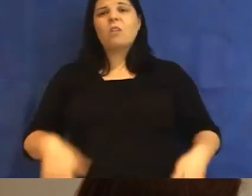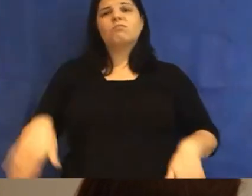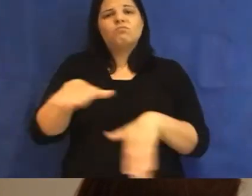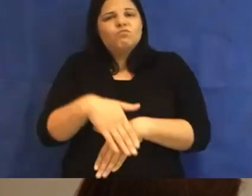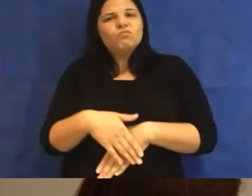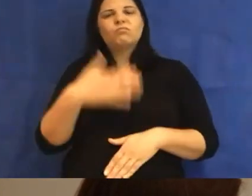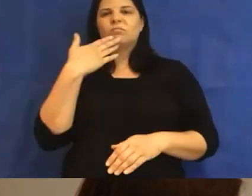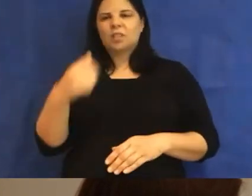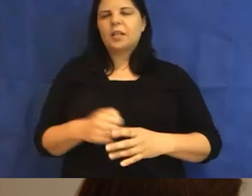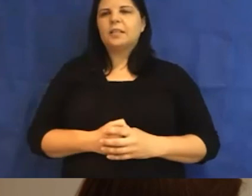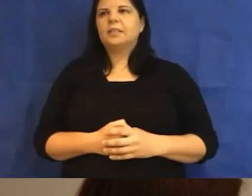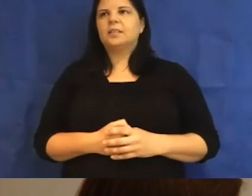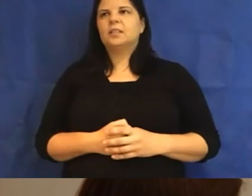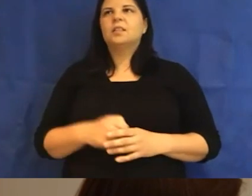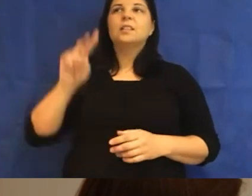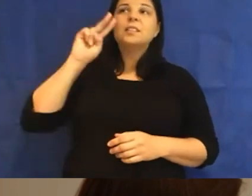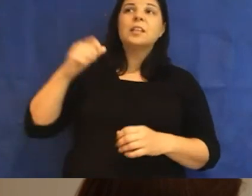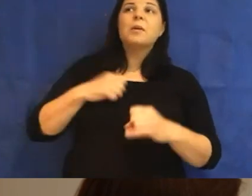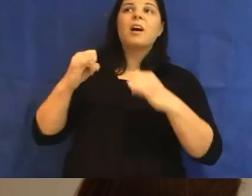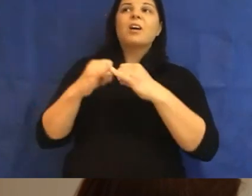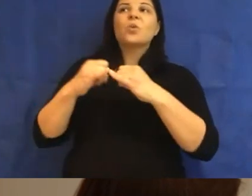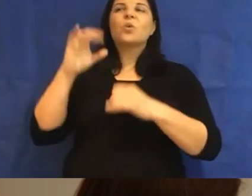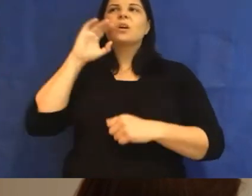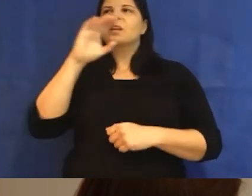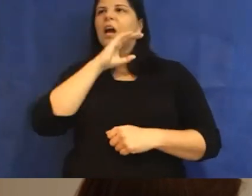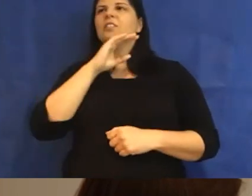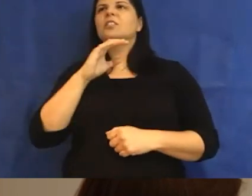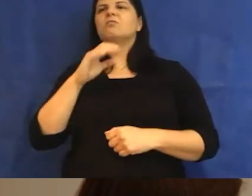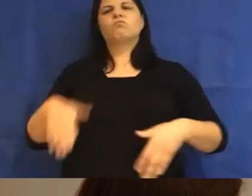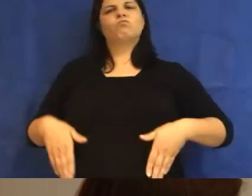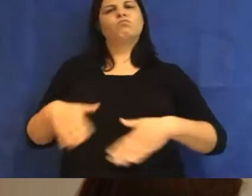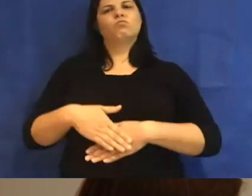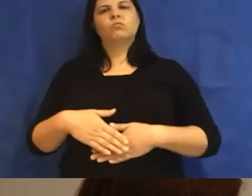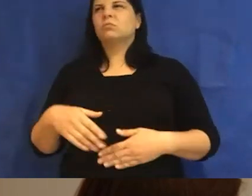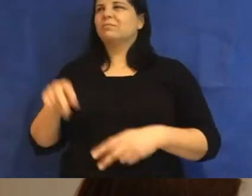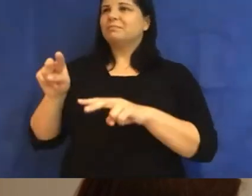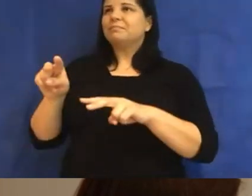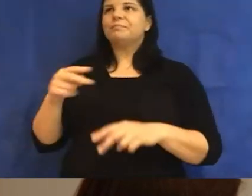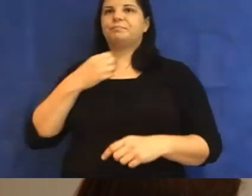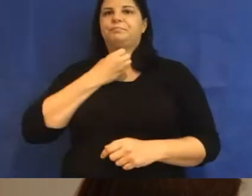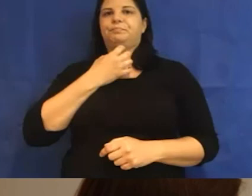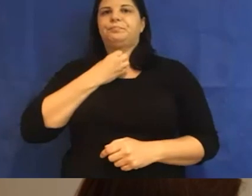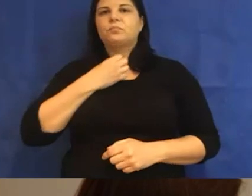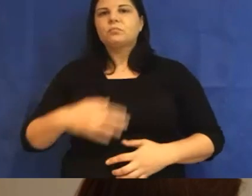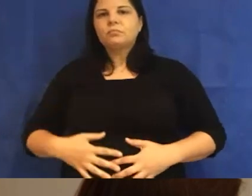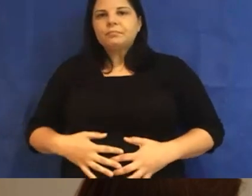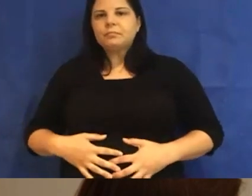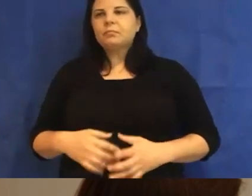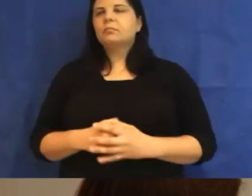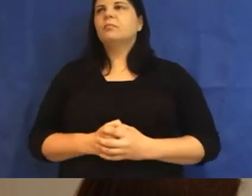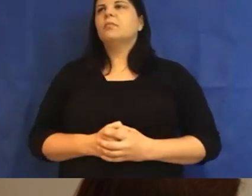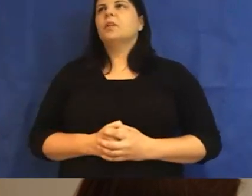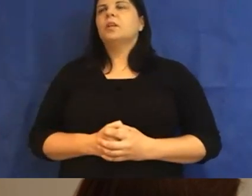I saw at a distance my uncle and cousins in their crisp, clean suits and felt my throat and stomach constrict. In a